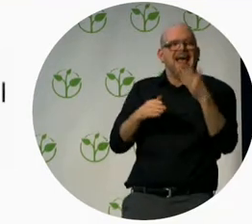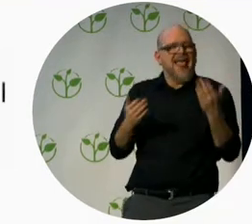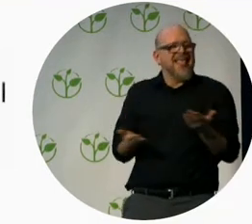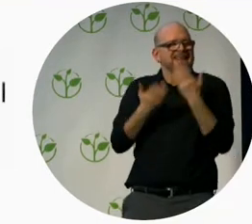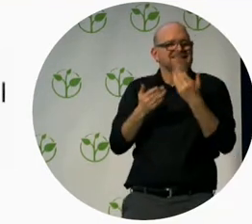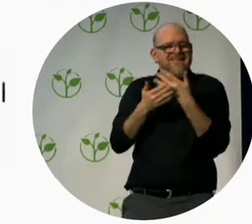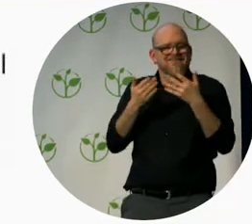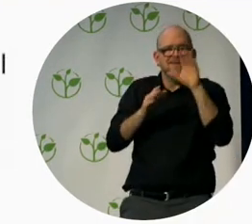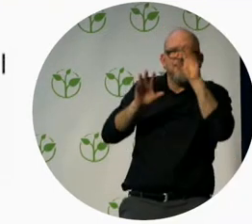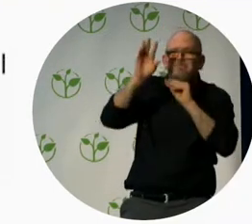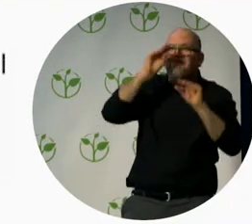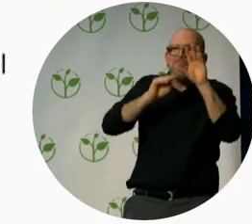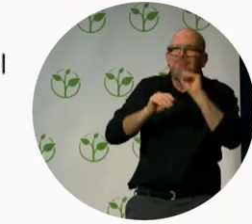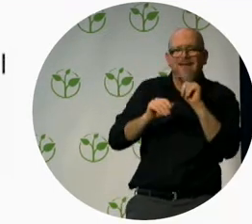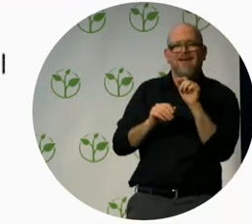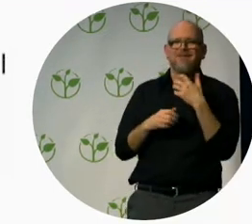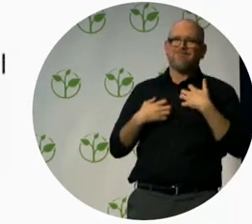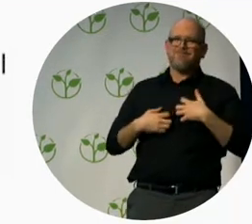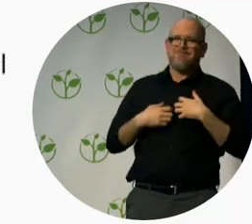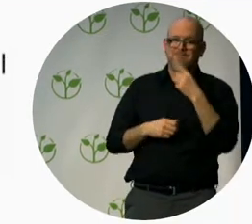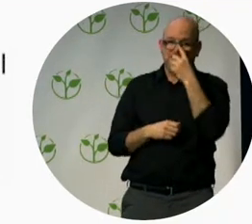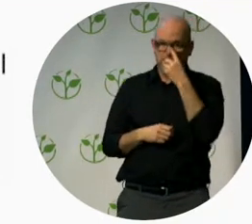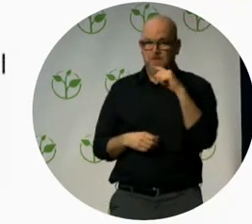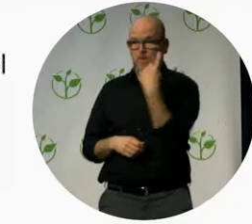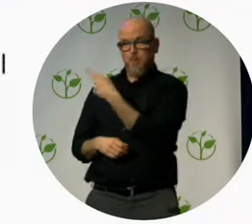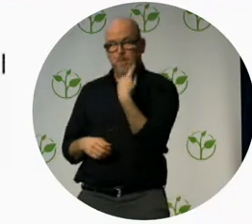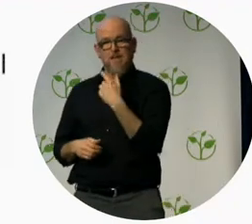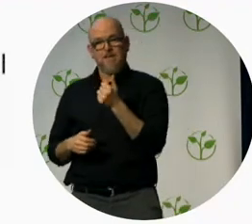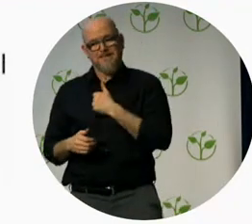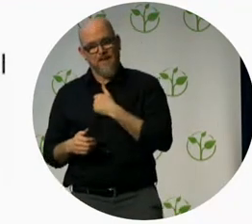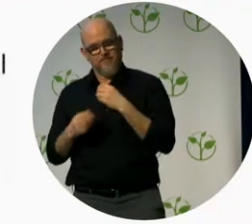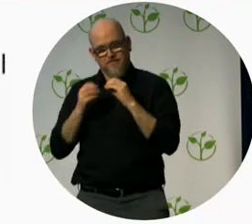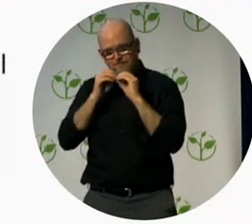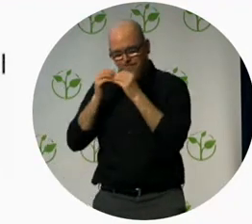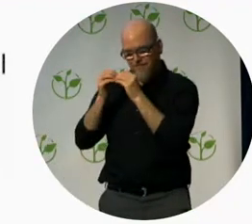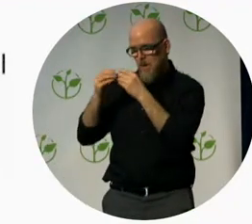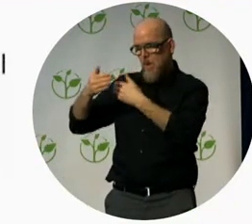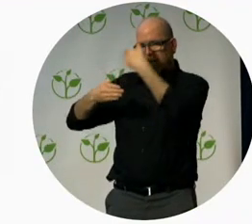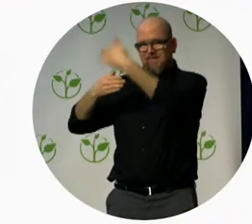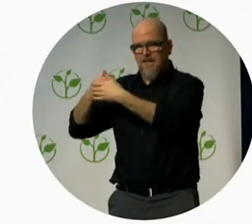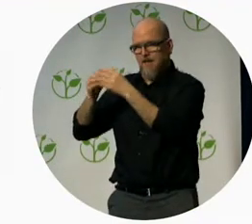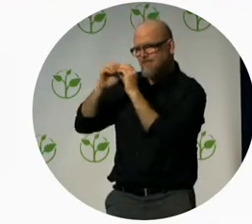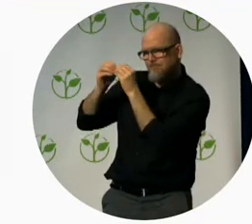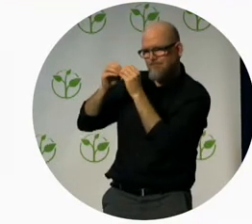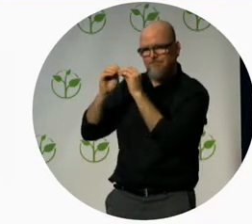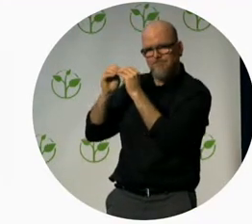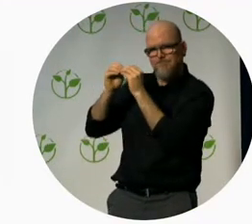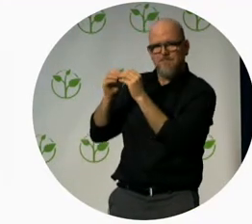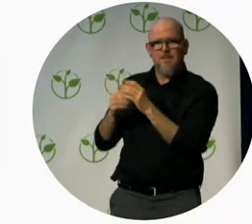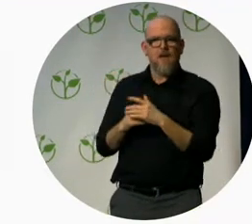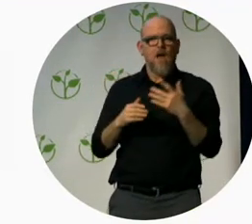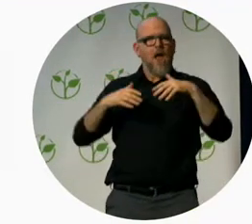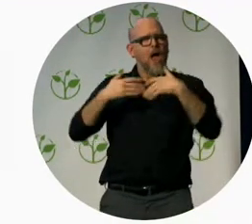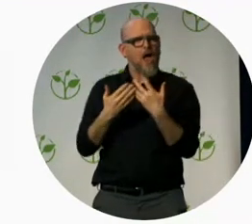feel what it's like to have a difficulty reading or spelling doing math paying attention organizing organizing